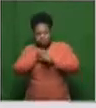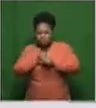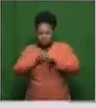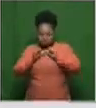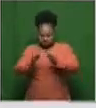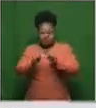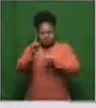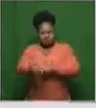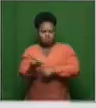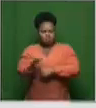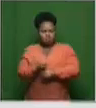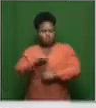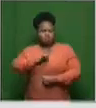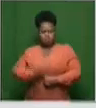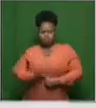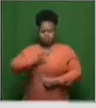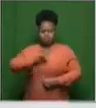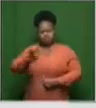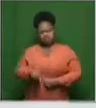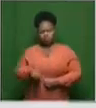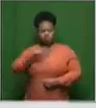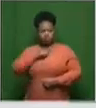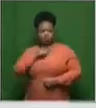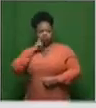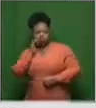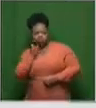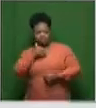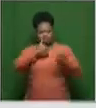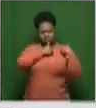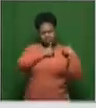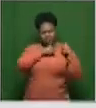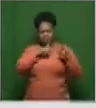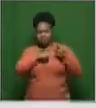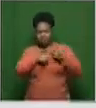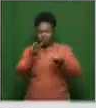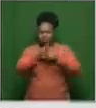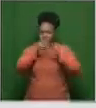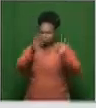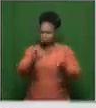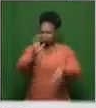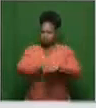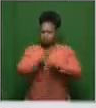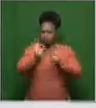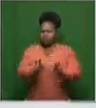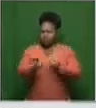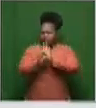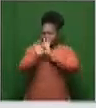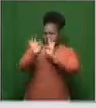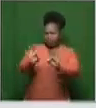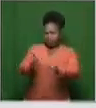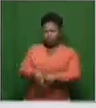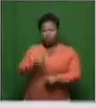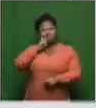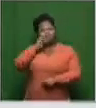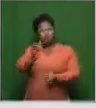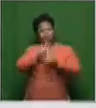as regulatory authorities that we're looking at safety, the quality of the product, and the efficacy of the product. We have to look at all of those.